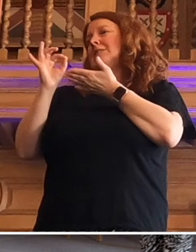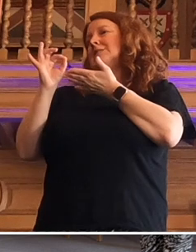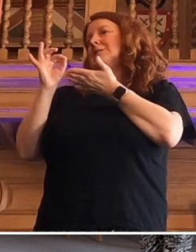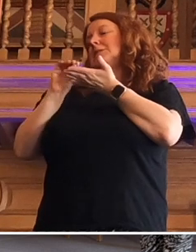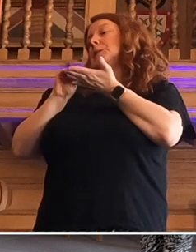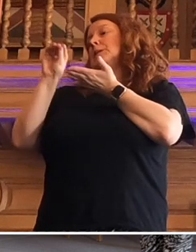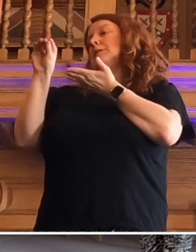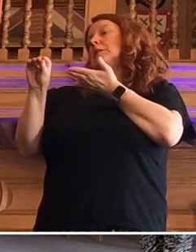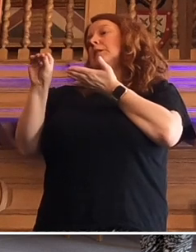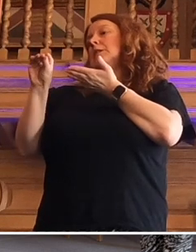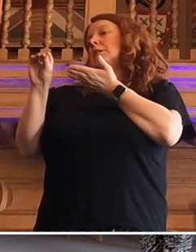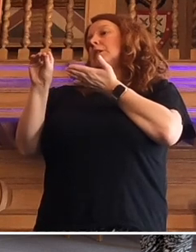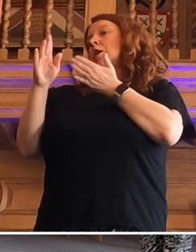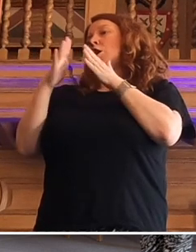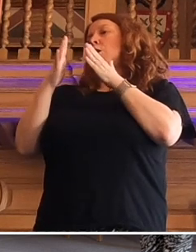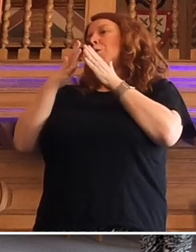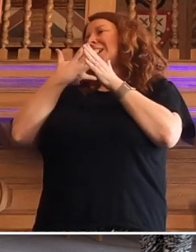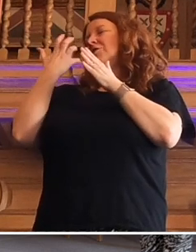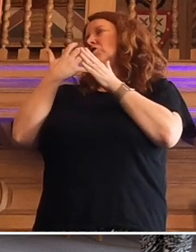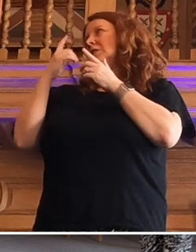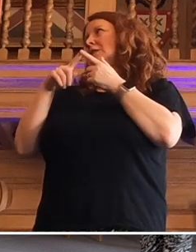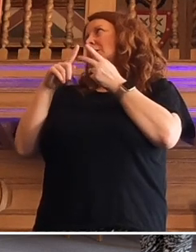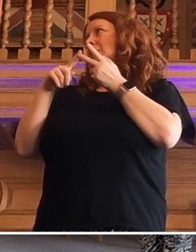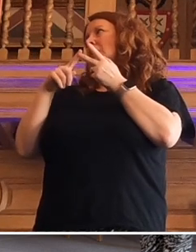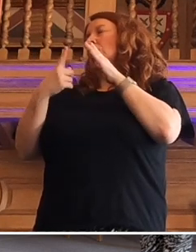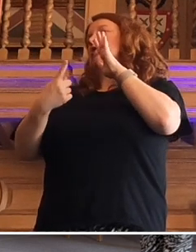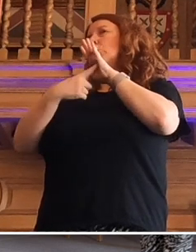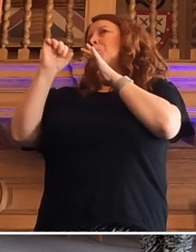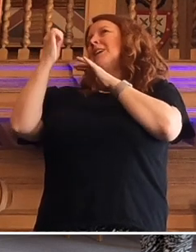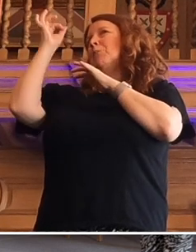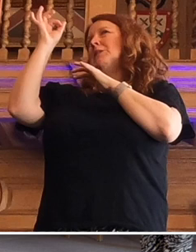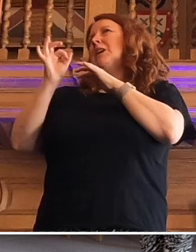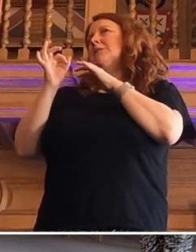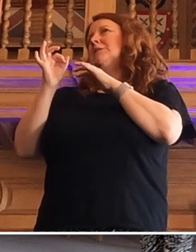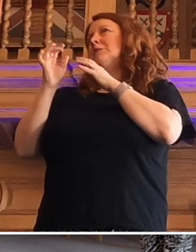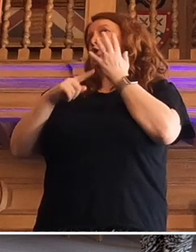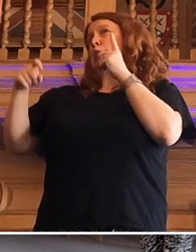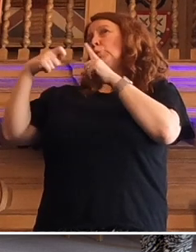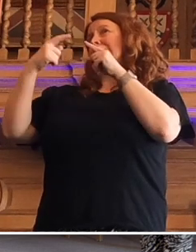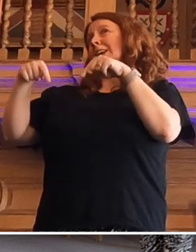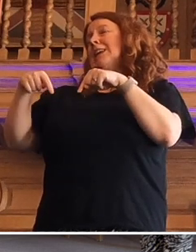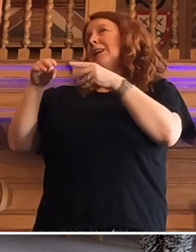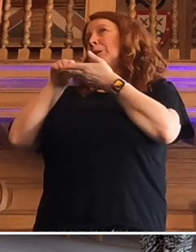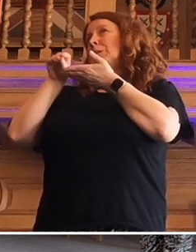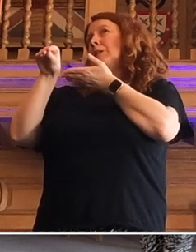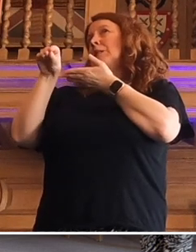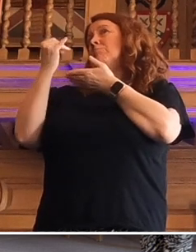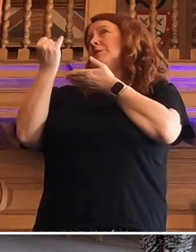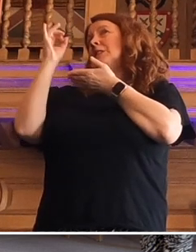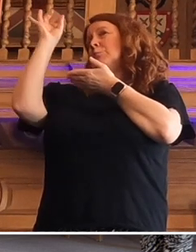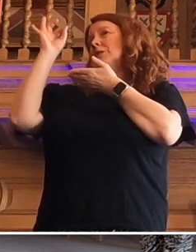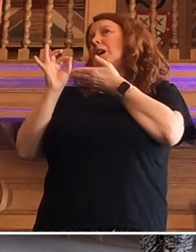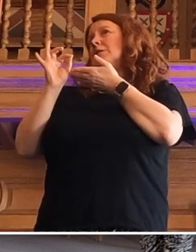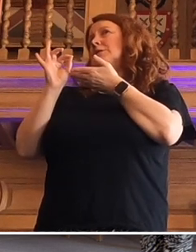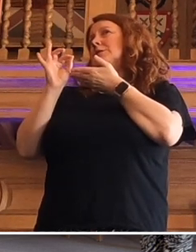your income on home energy. If you're in the top 10% of income in France, you spend about 6%